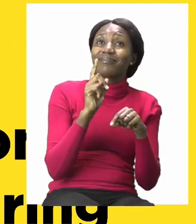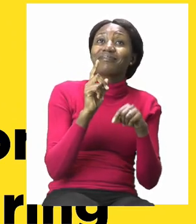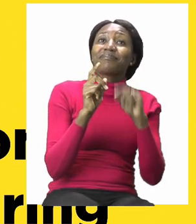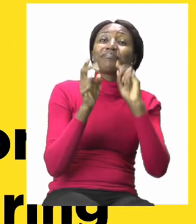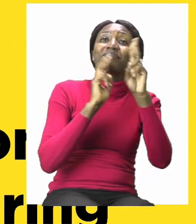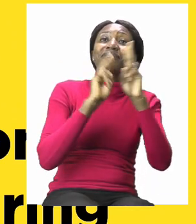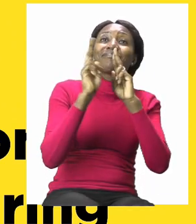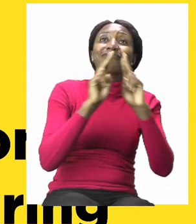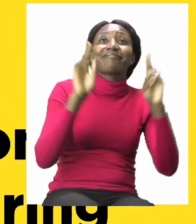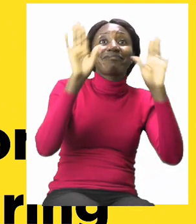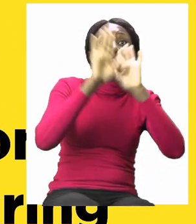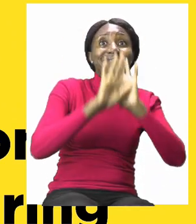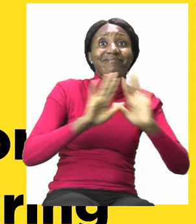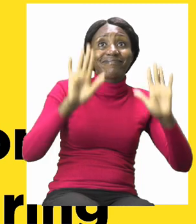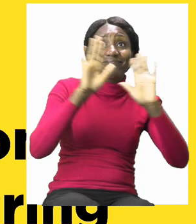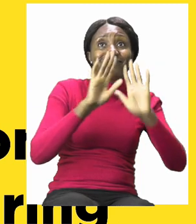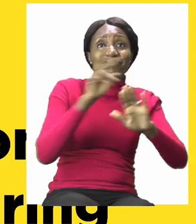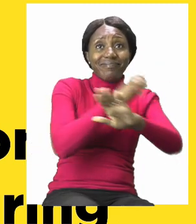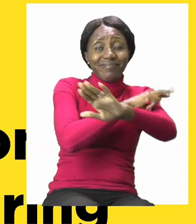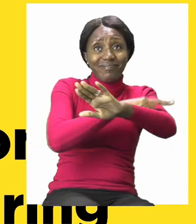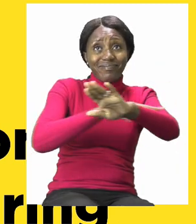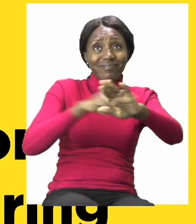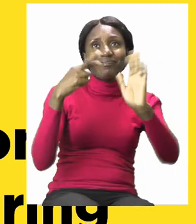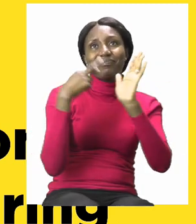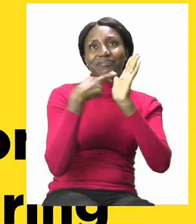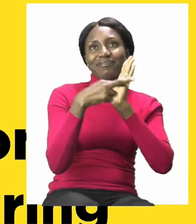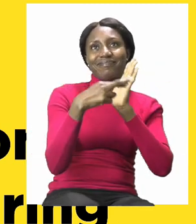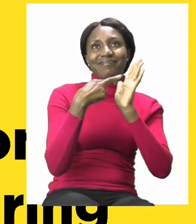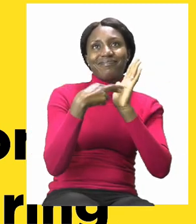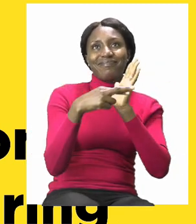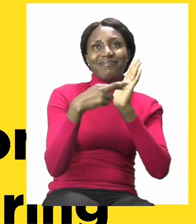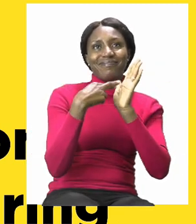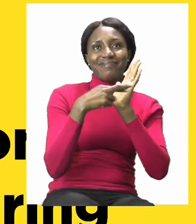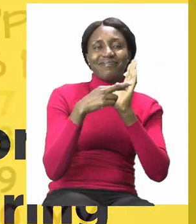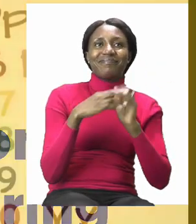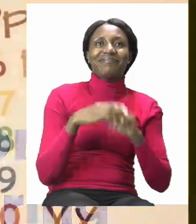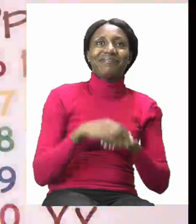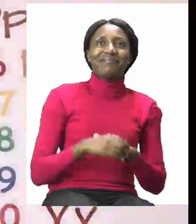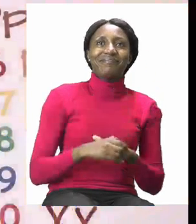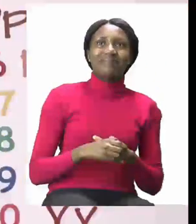colouring and the road rules.